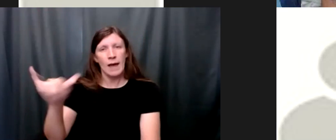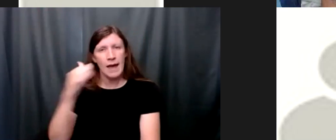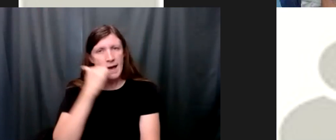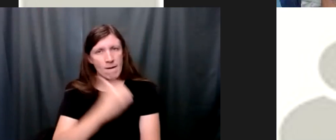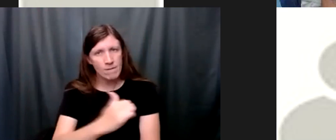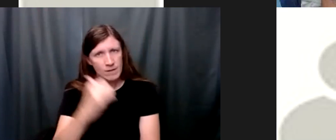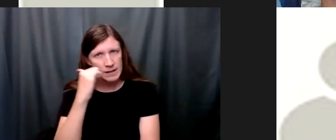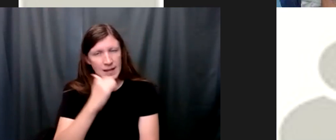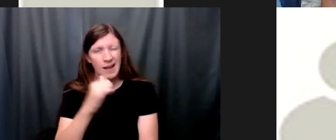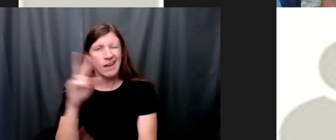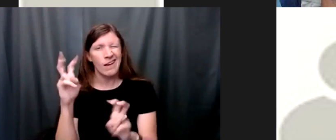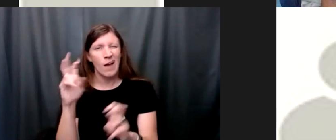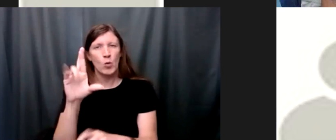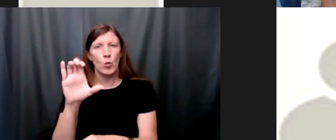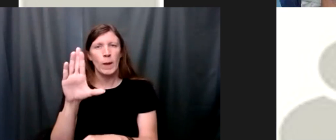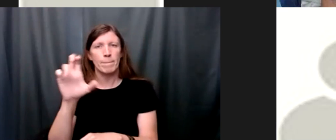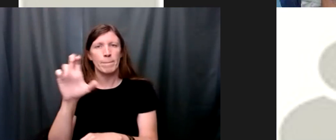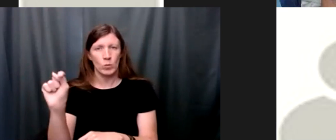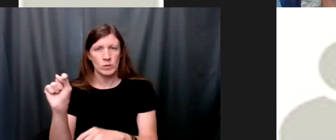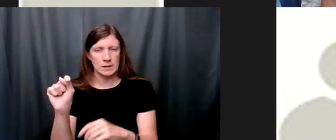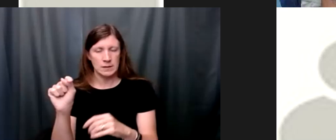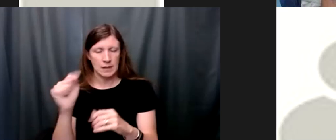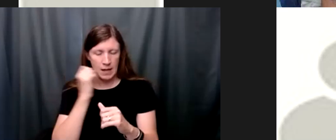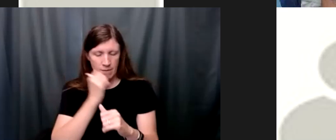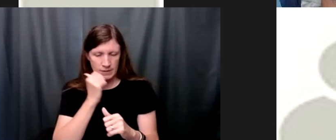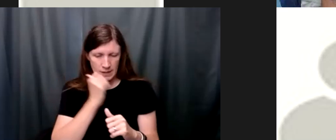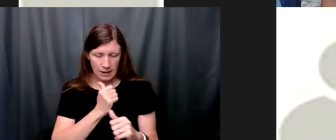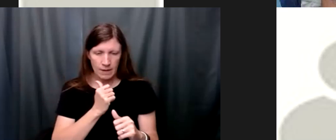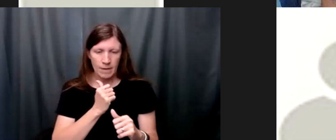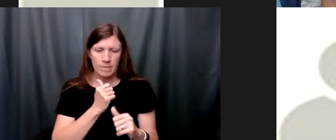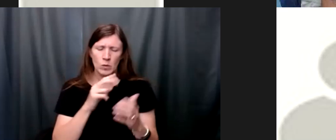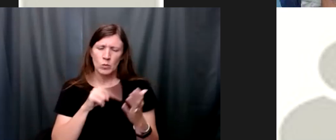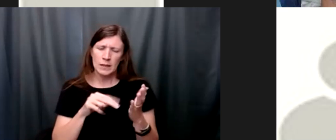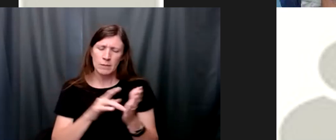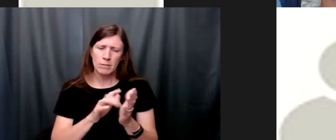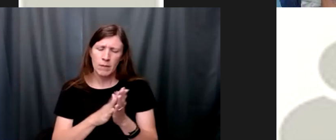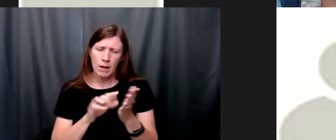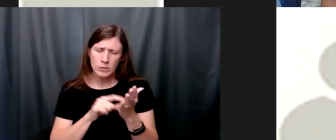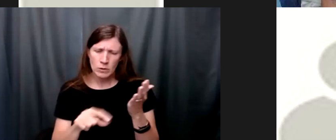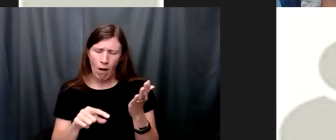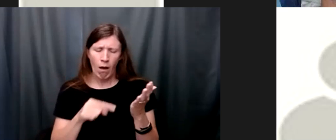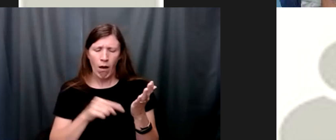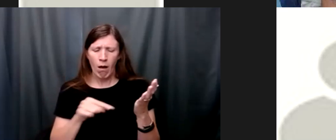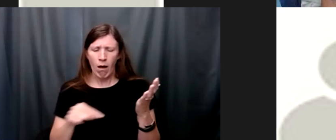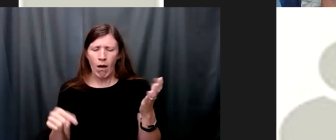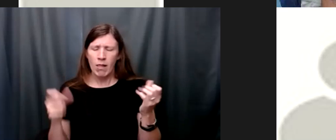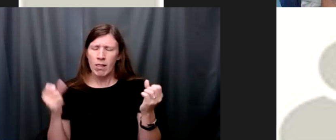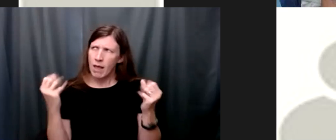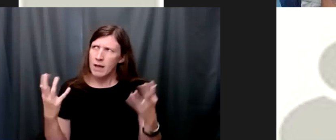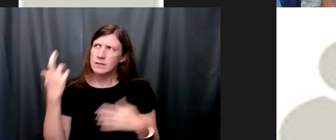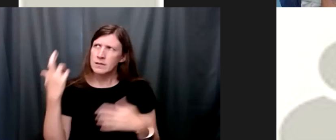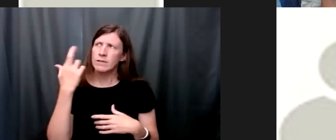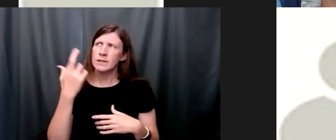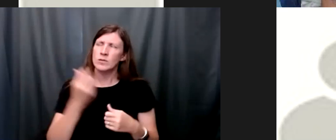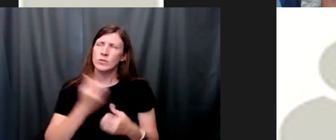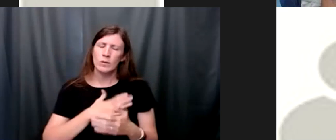what's beautiful as you look at the scriptures there's lots of great reasons to confess here's this one